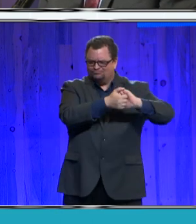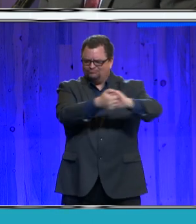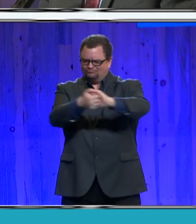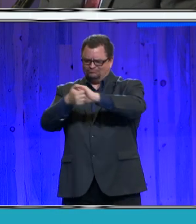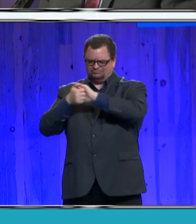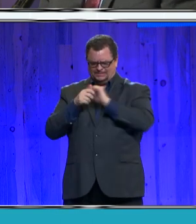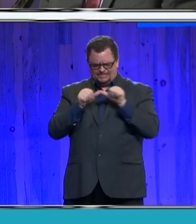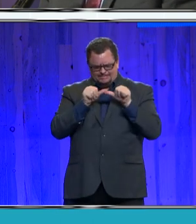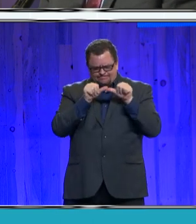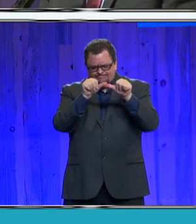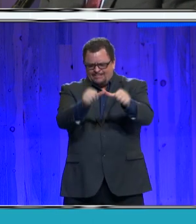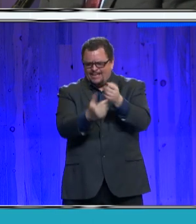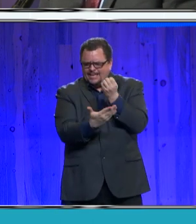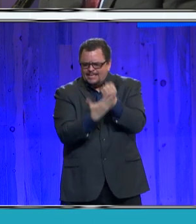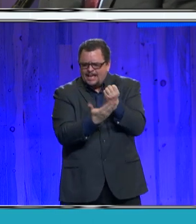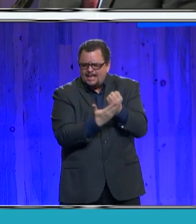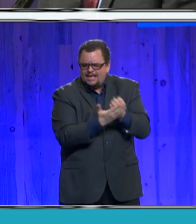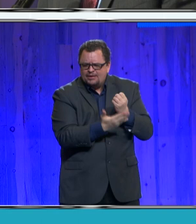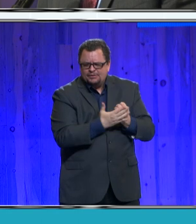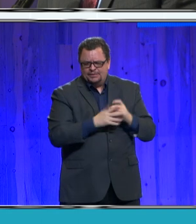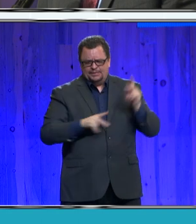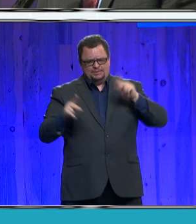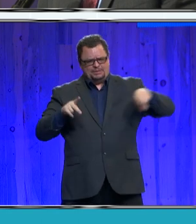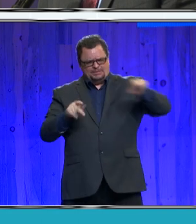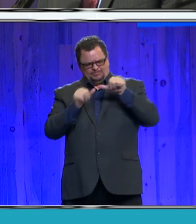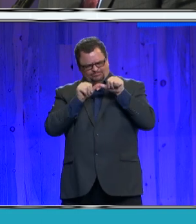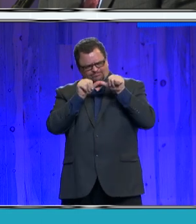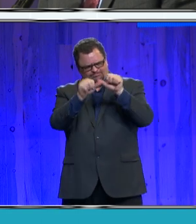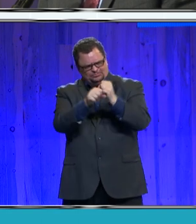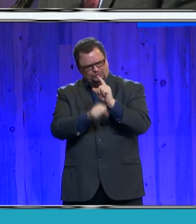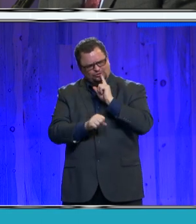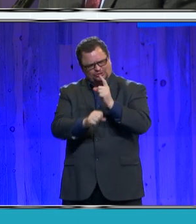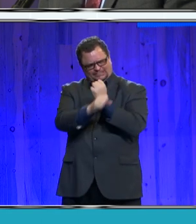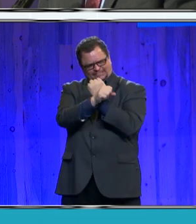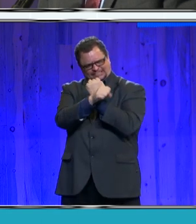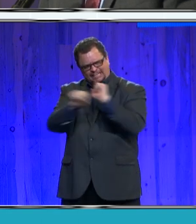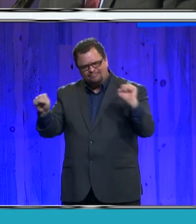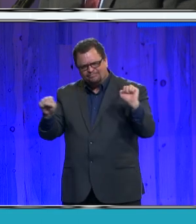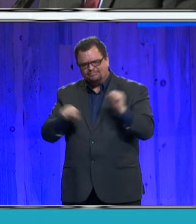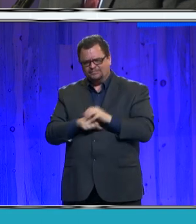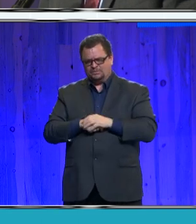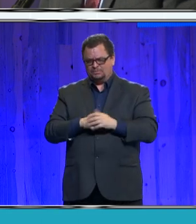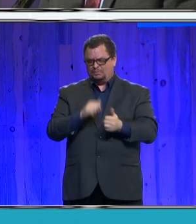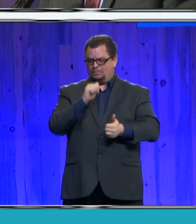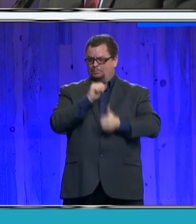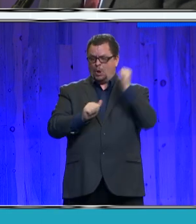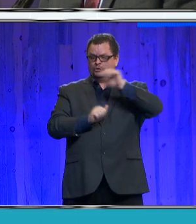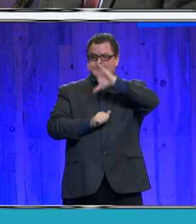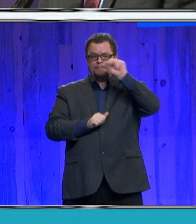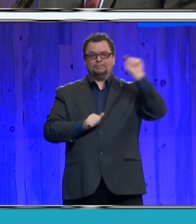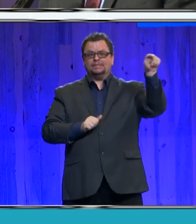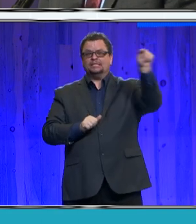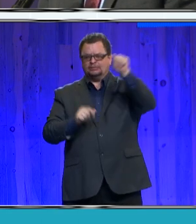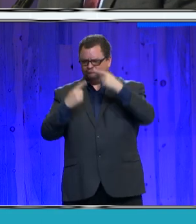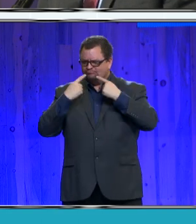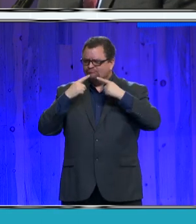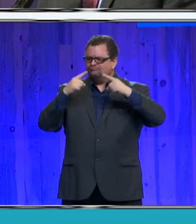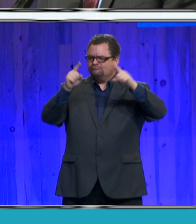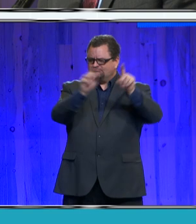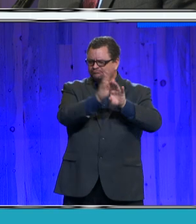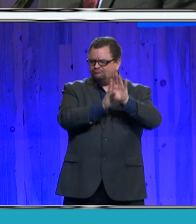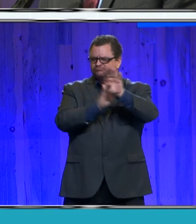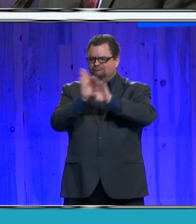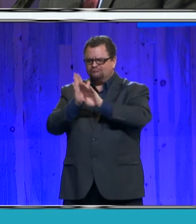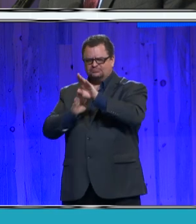hard to stay safe. Most of our companies have survived, and many are thriving. And